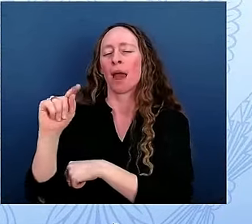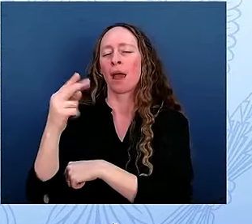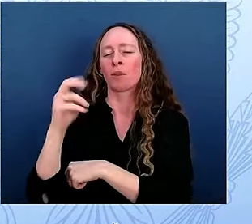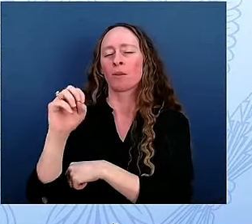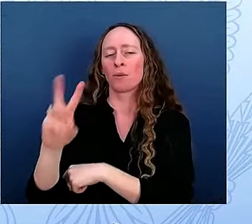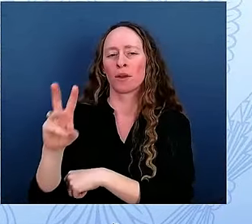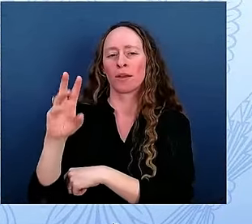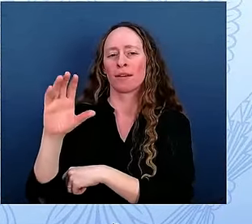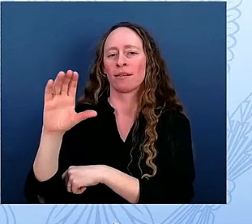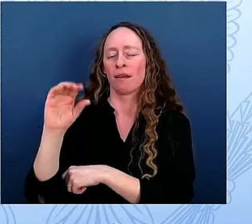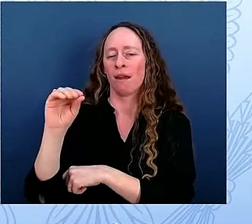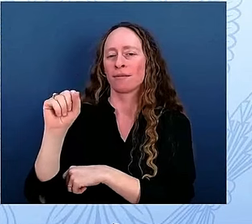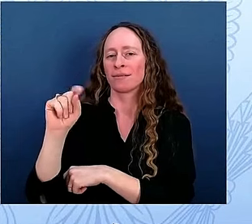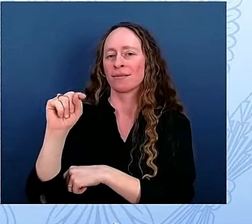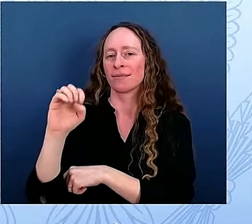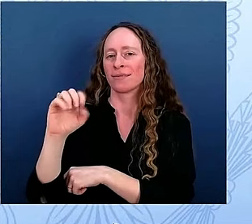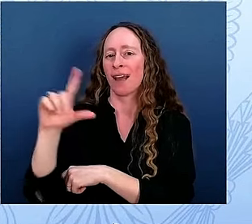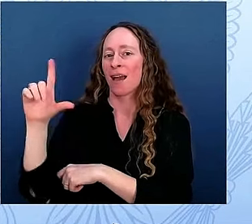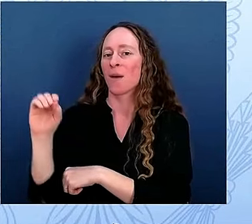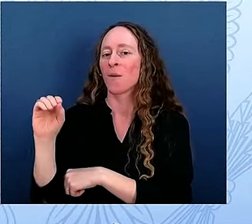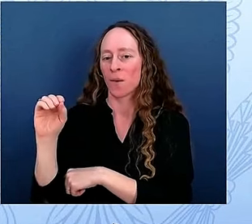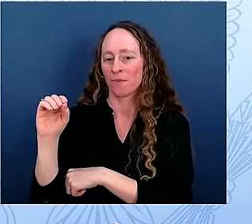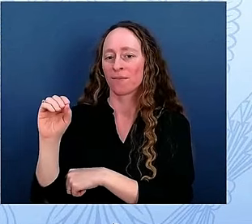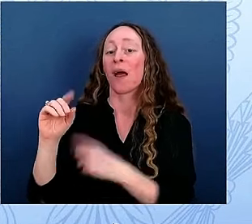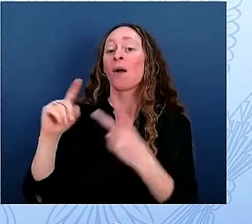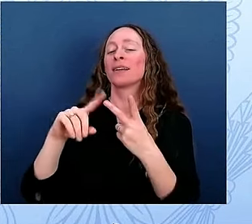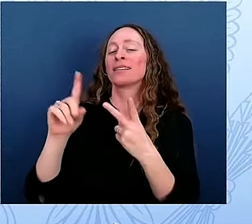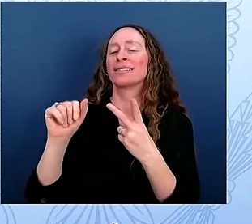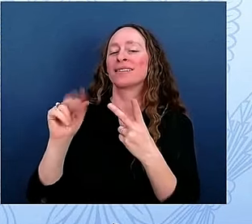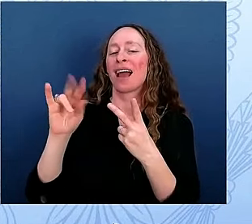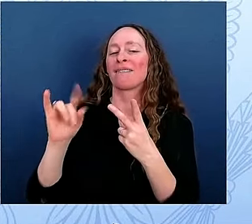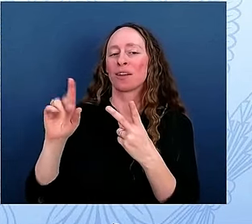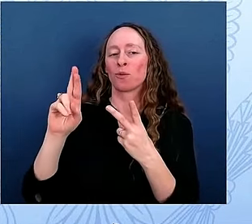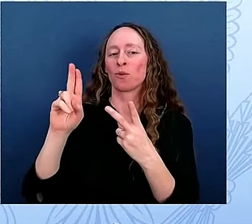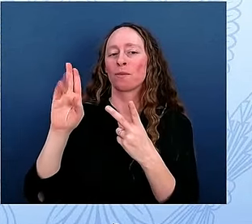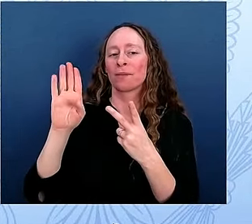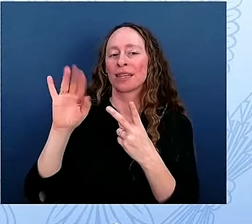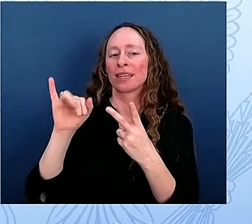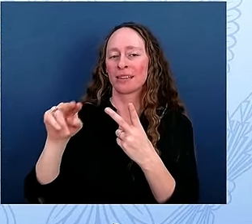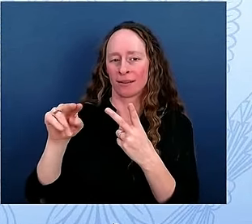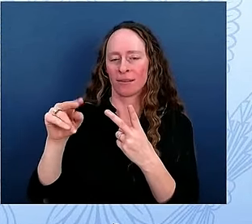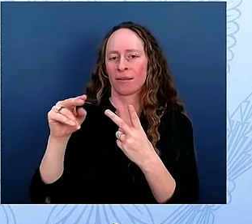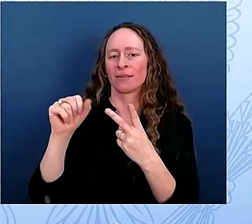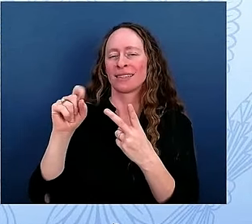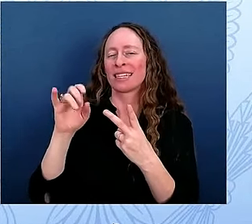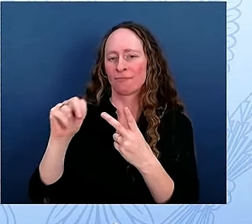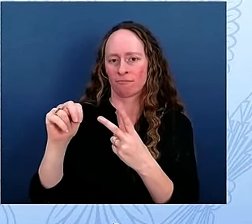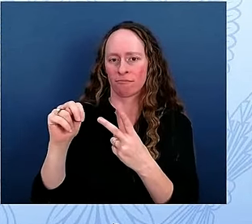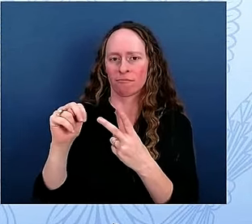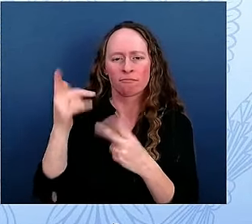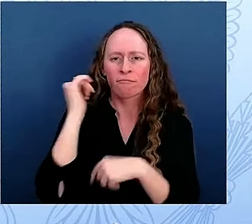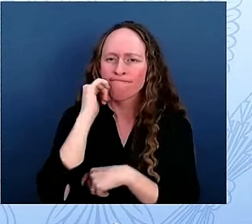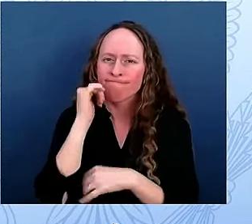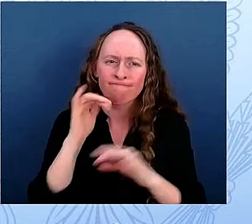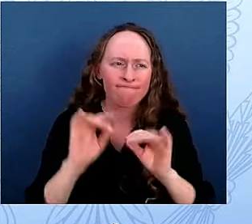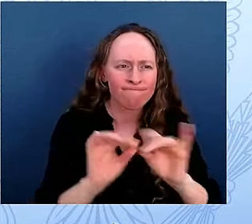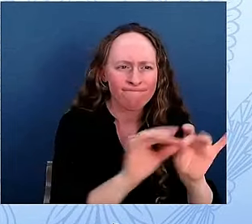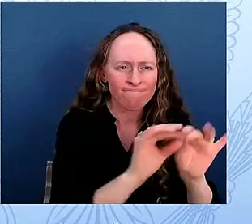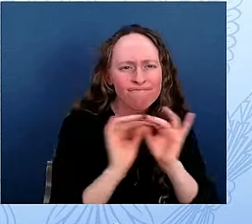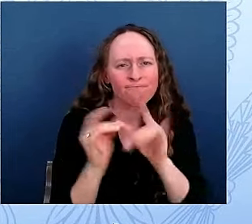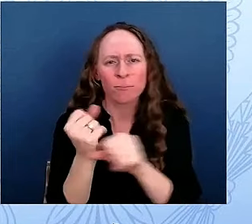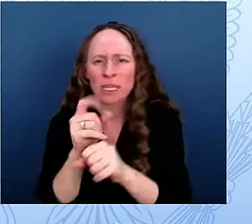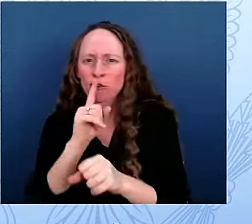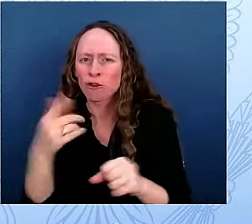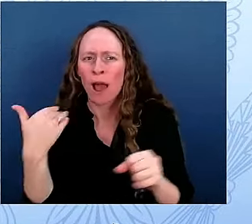working day in and day out to ensure that the historical accuracy of the narrative was in place, and to also engage